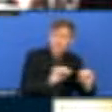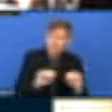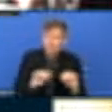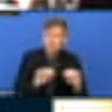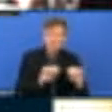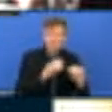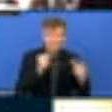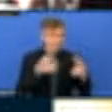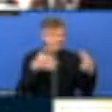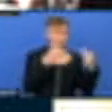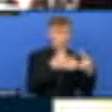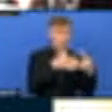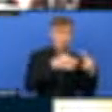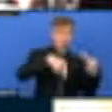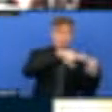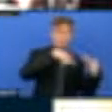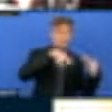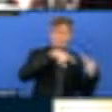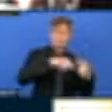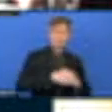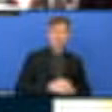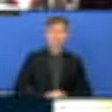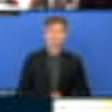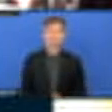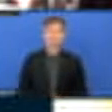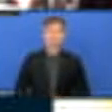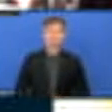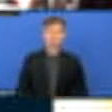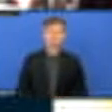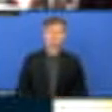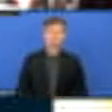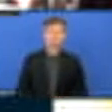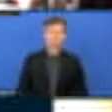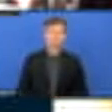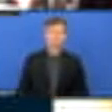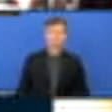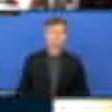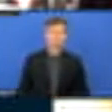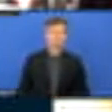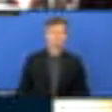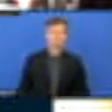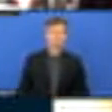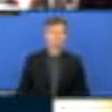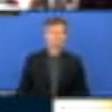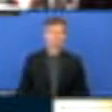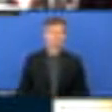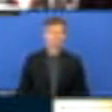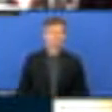And there still, there are limits. It's only about the sensitivity of